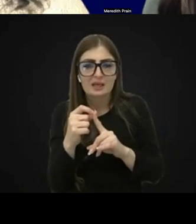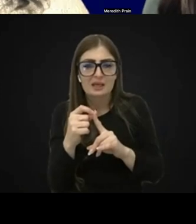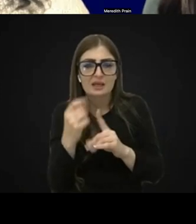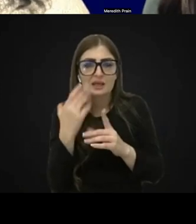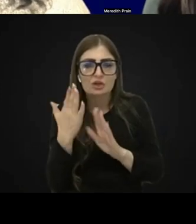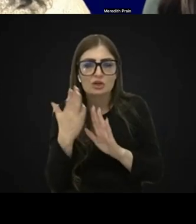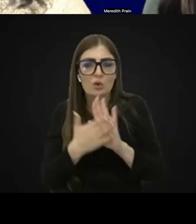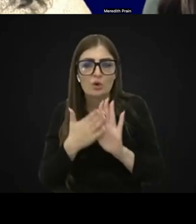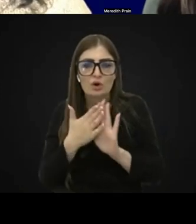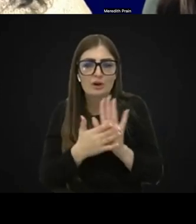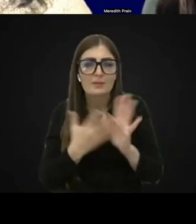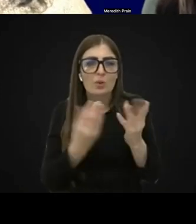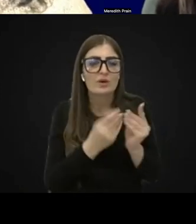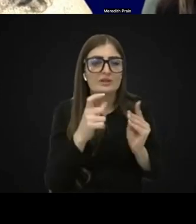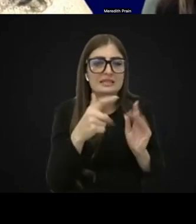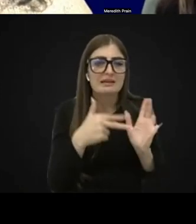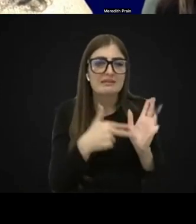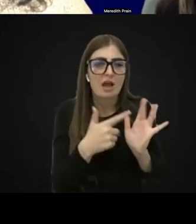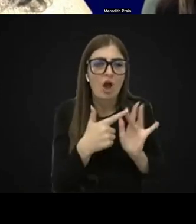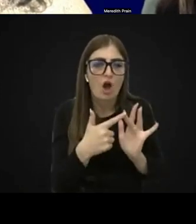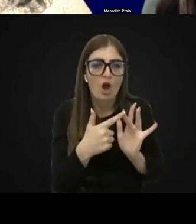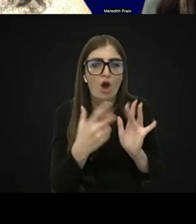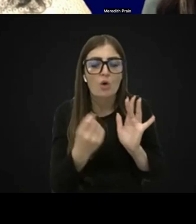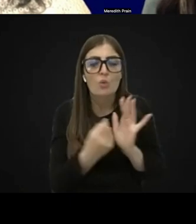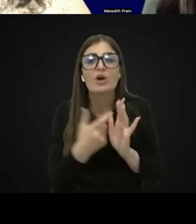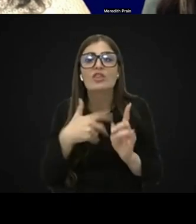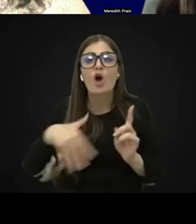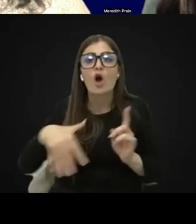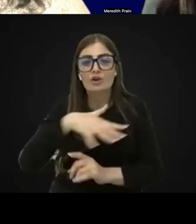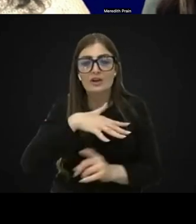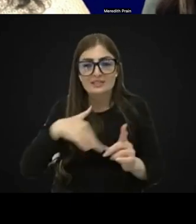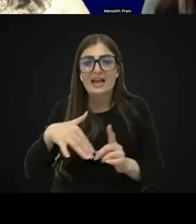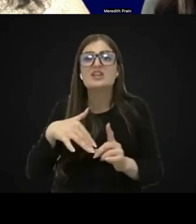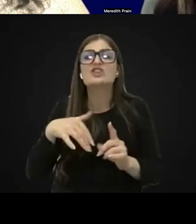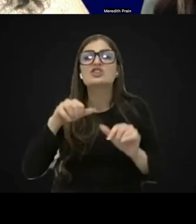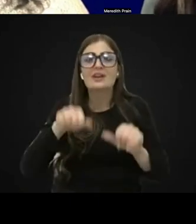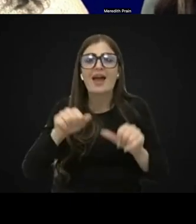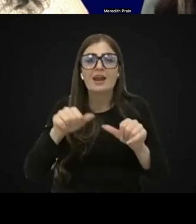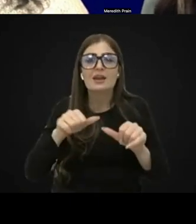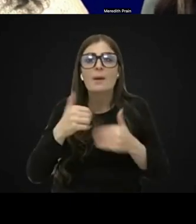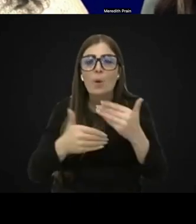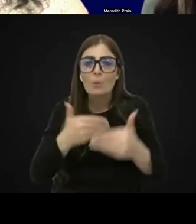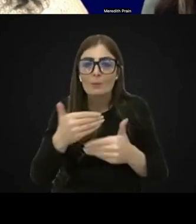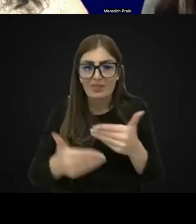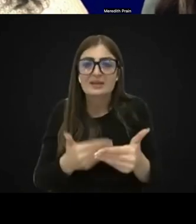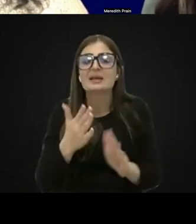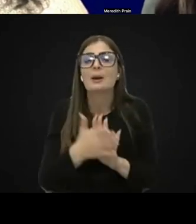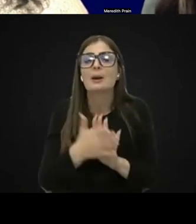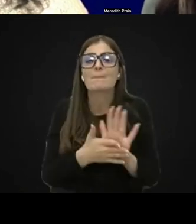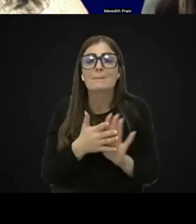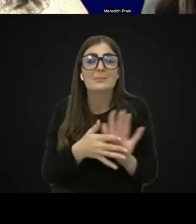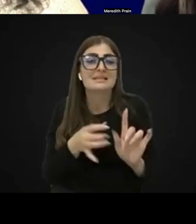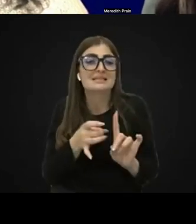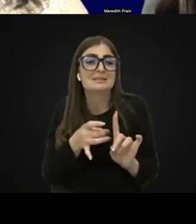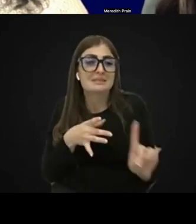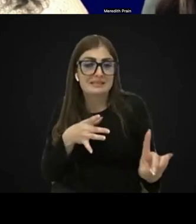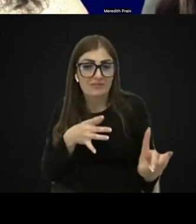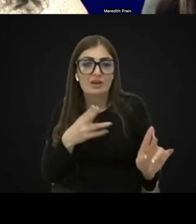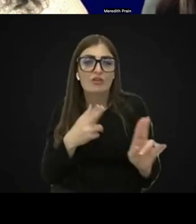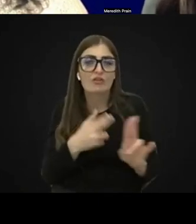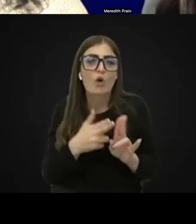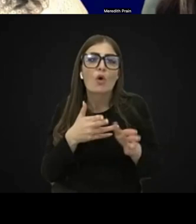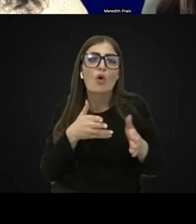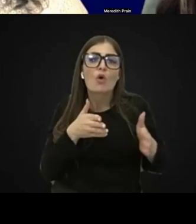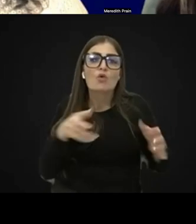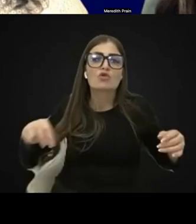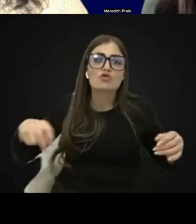with CVI, with orientation and mobility? In particular, areas such as road